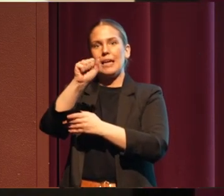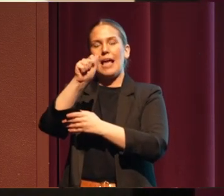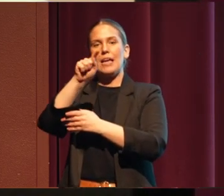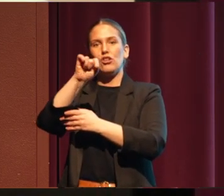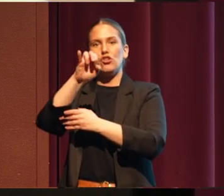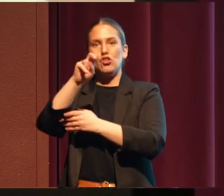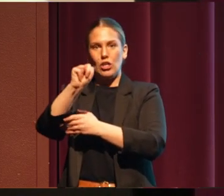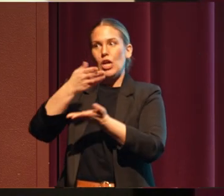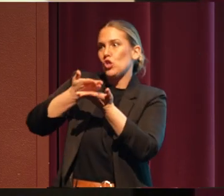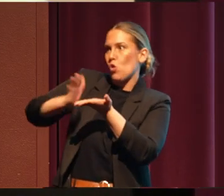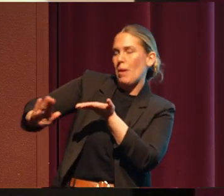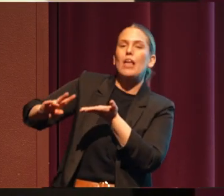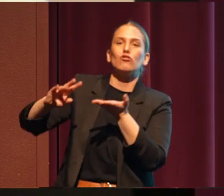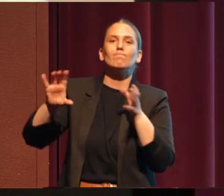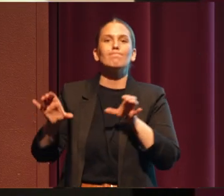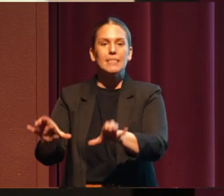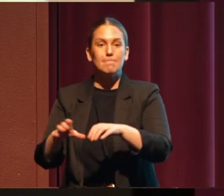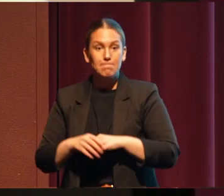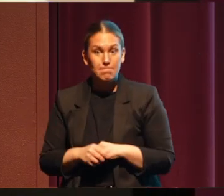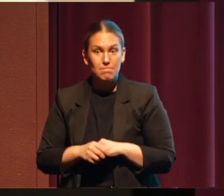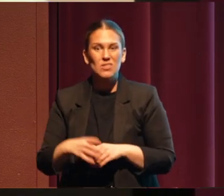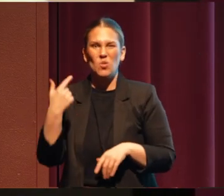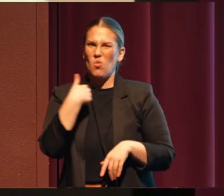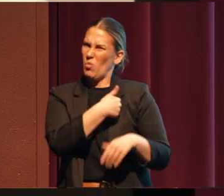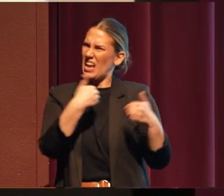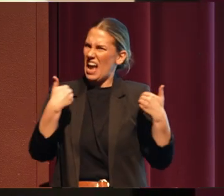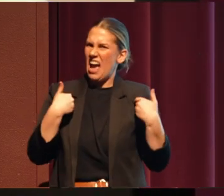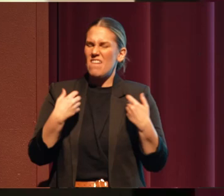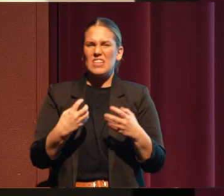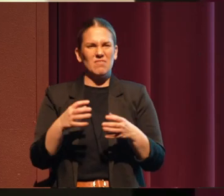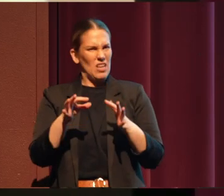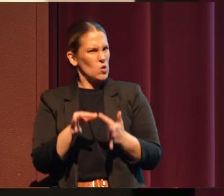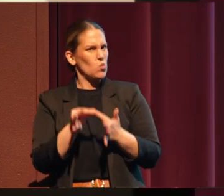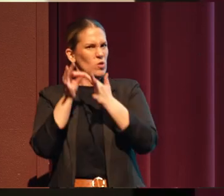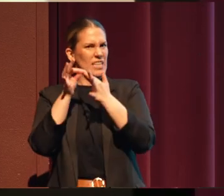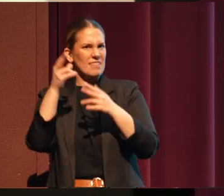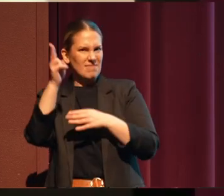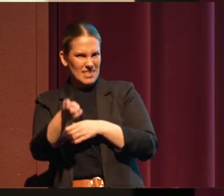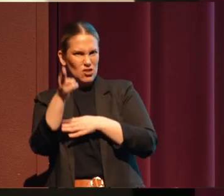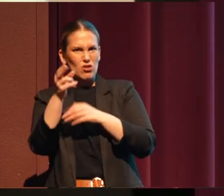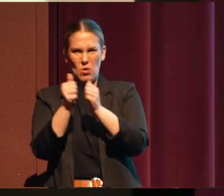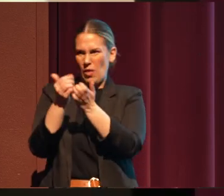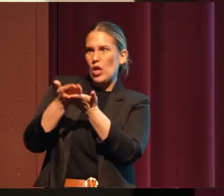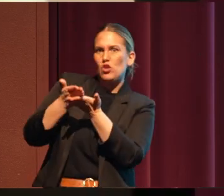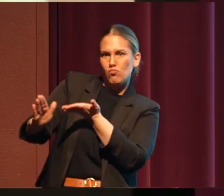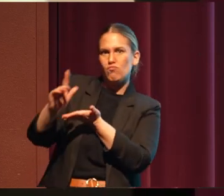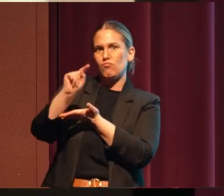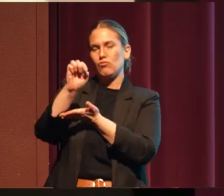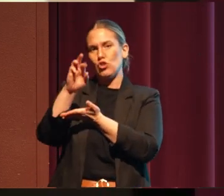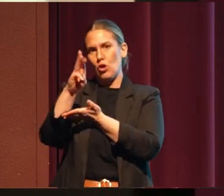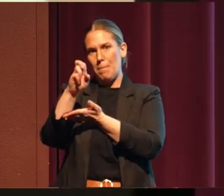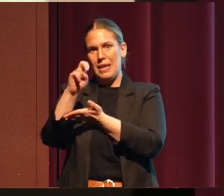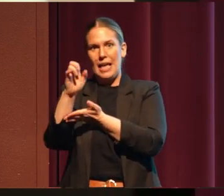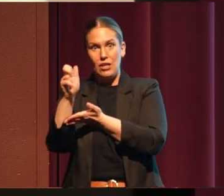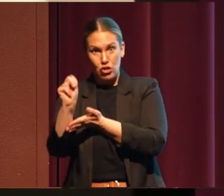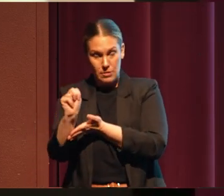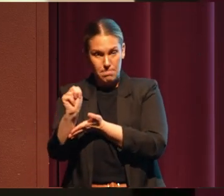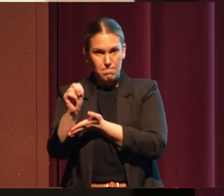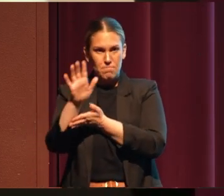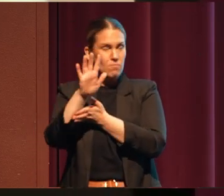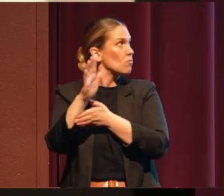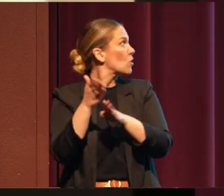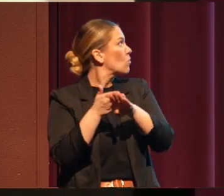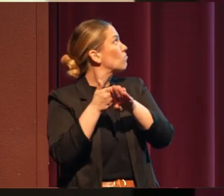so Oregon has unique history when it comes to termination. Out of the 109 tribes terminated across the